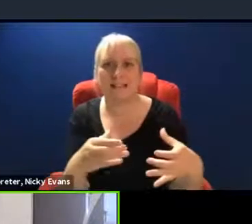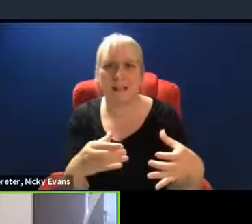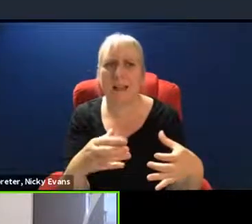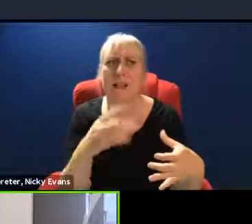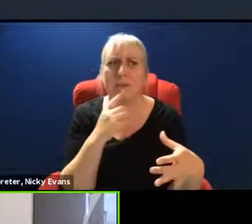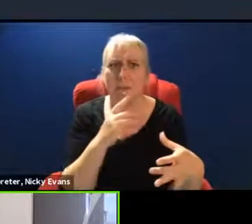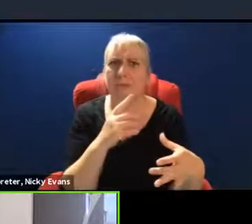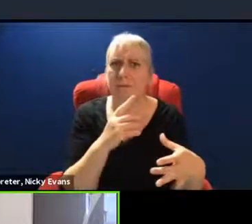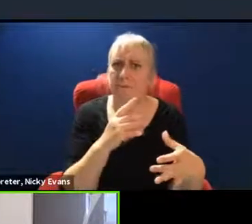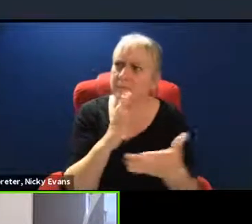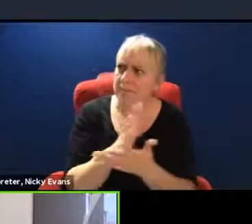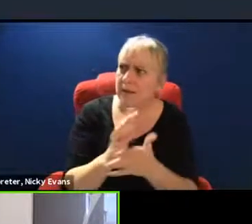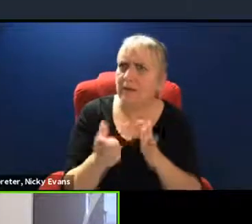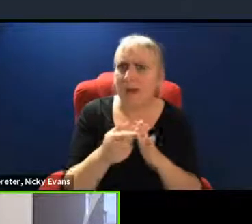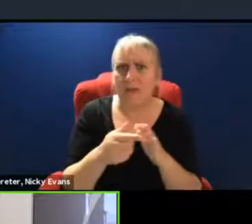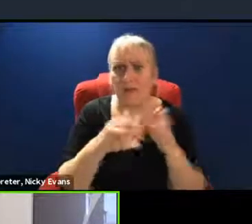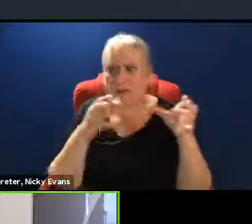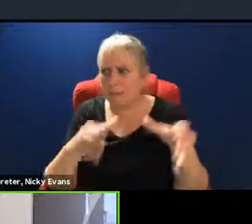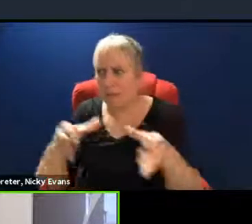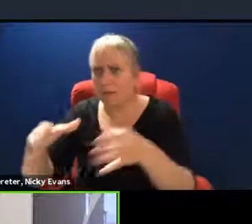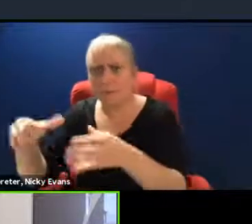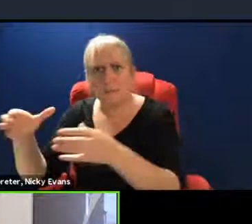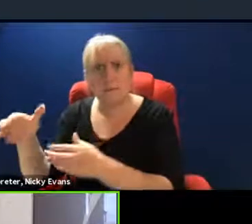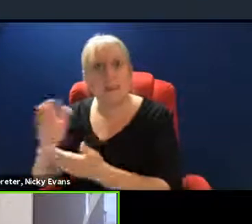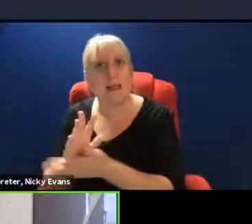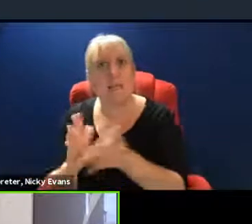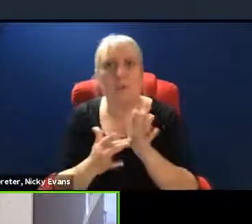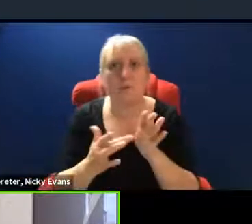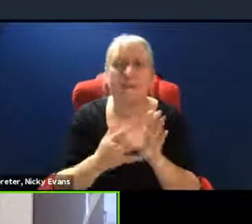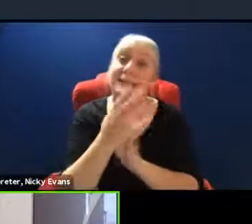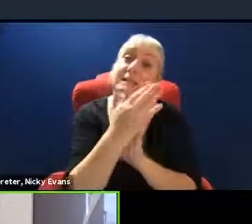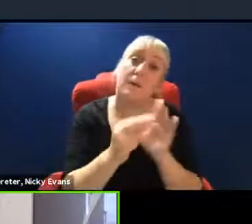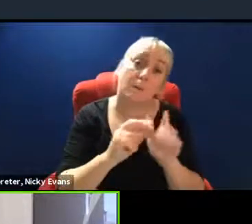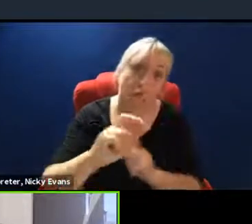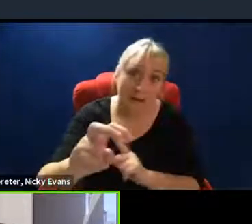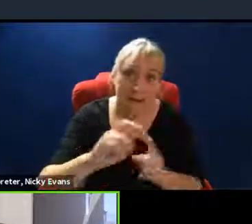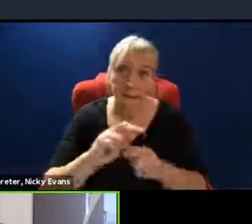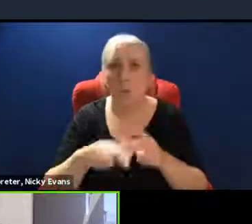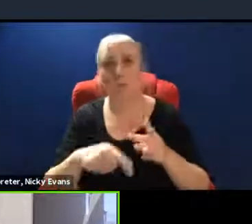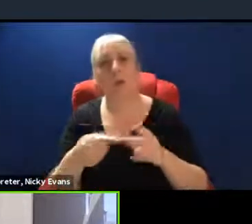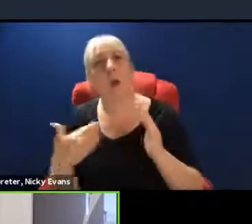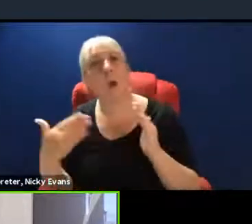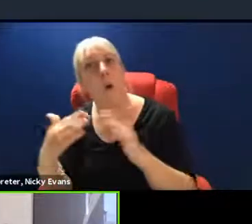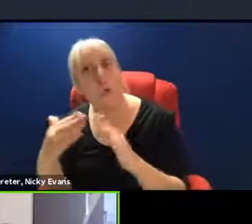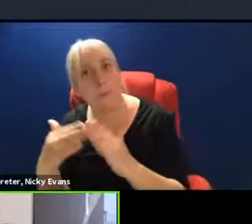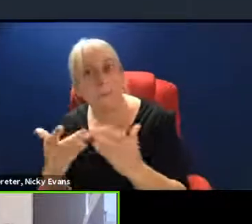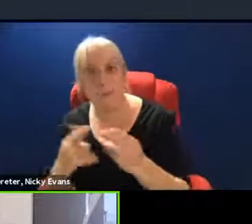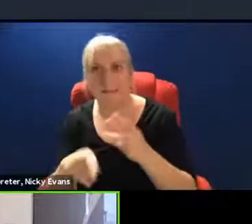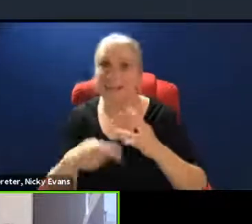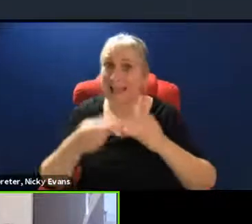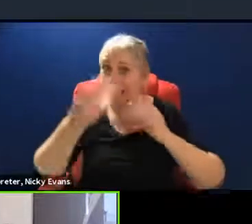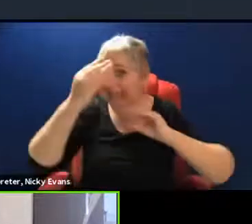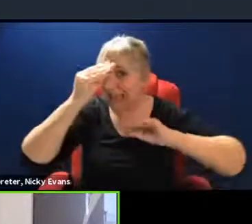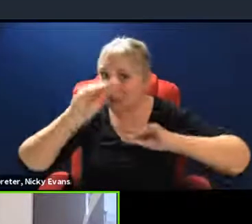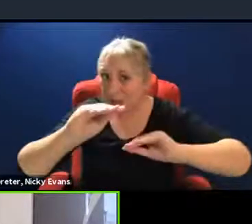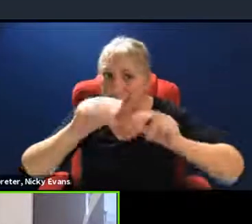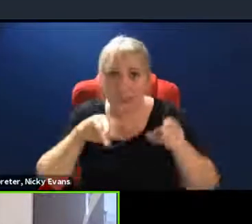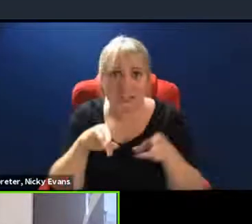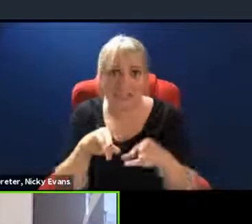other parts of our society, our transport system, our homes, our education system, investing in a caring